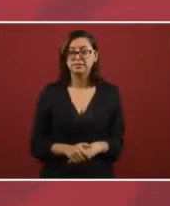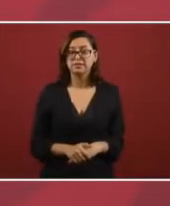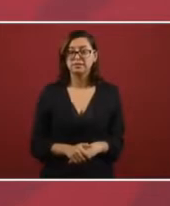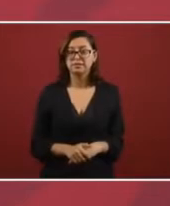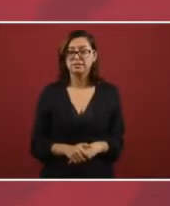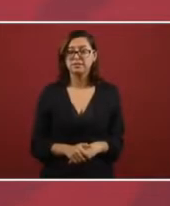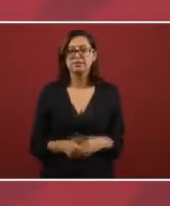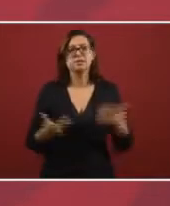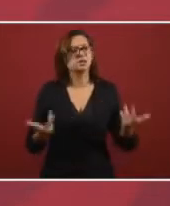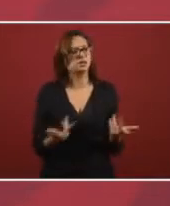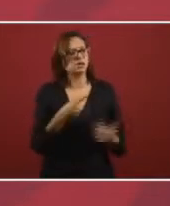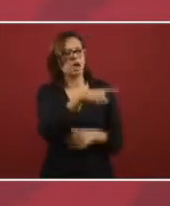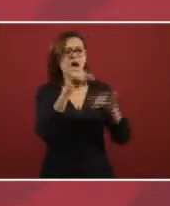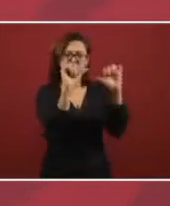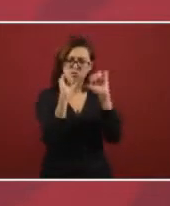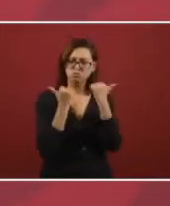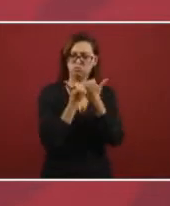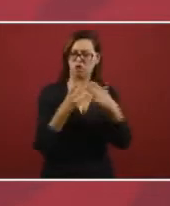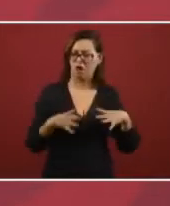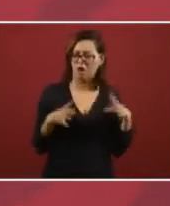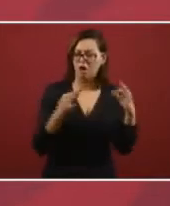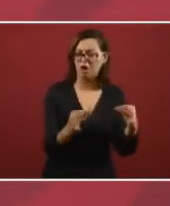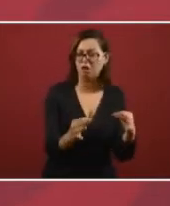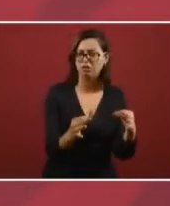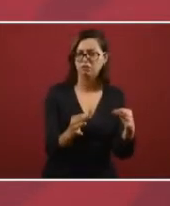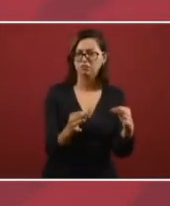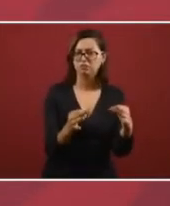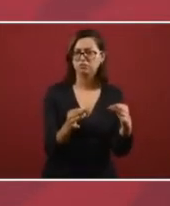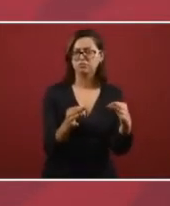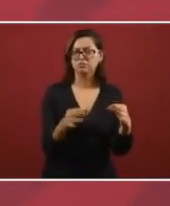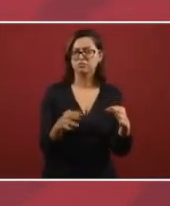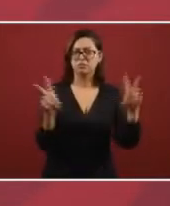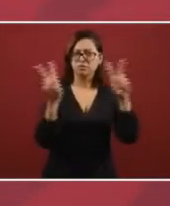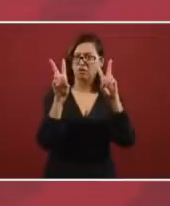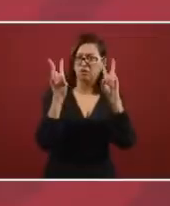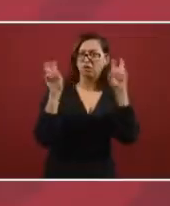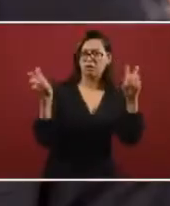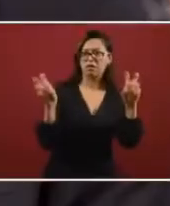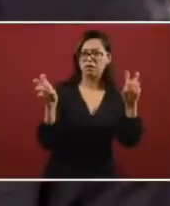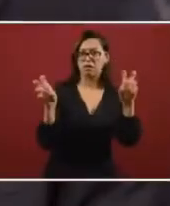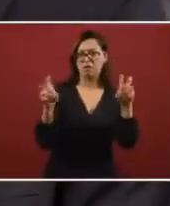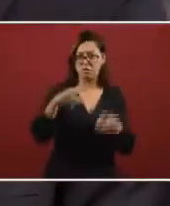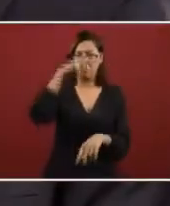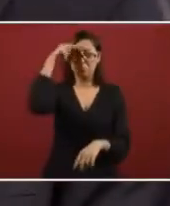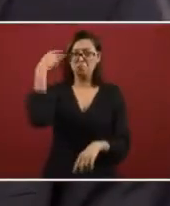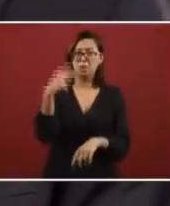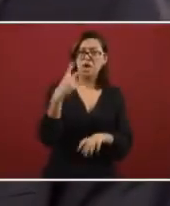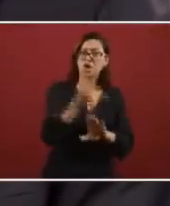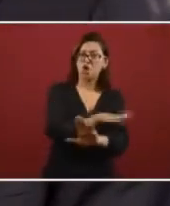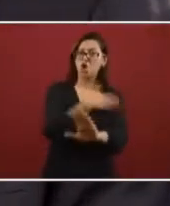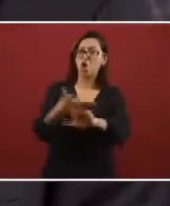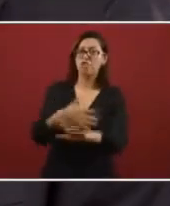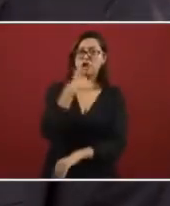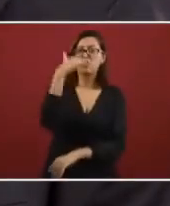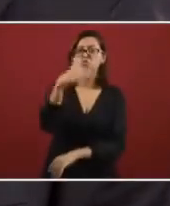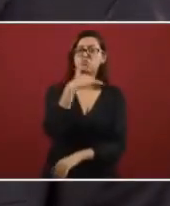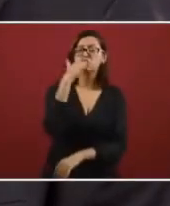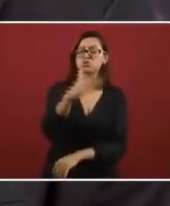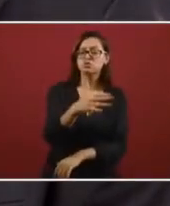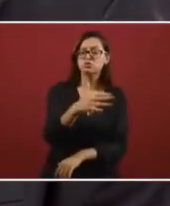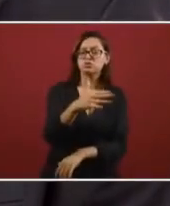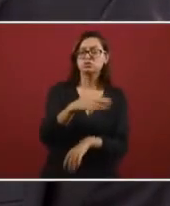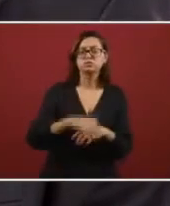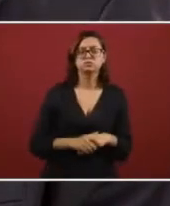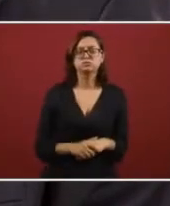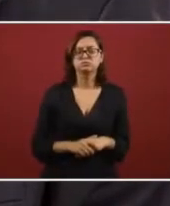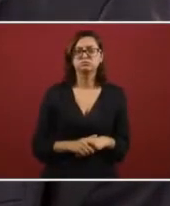created an association, a civil organization that was called Mexicans Against Corruption